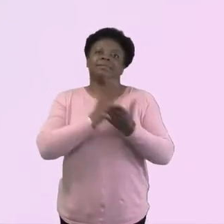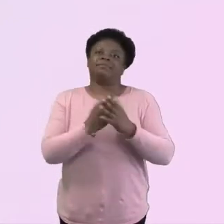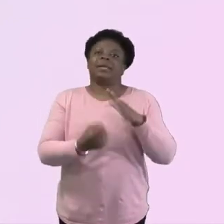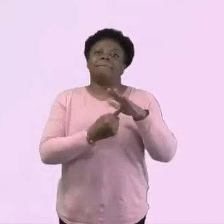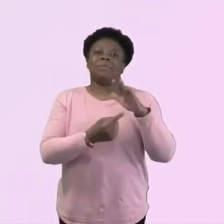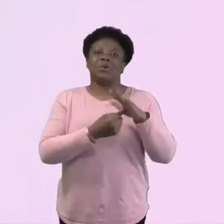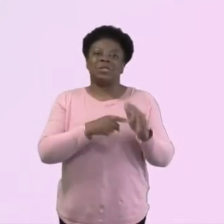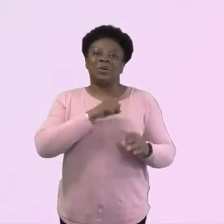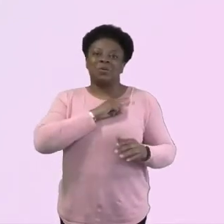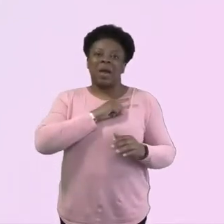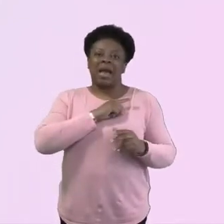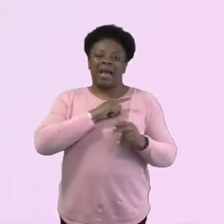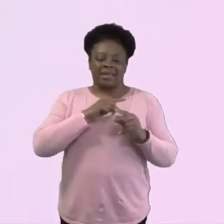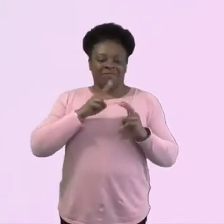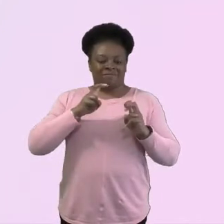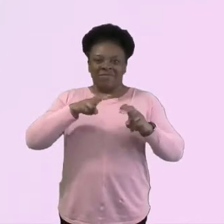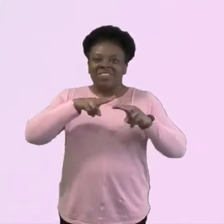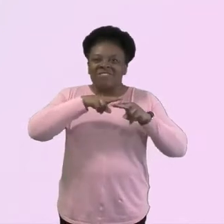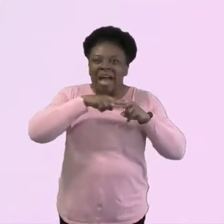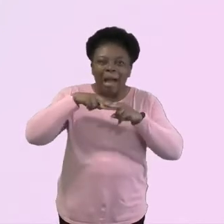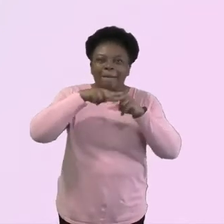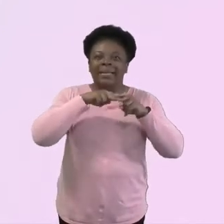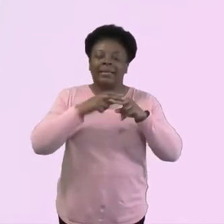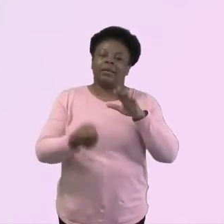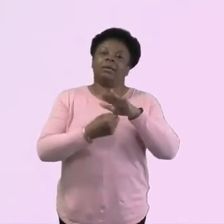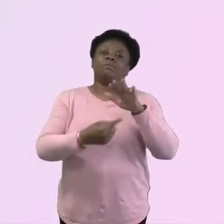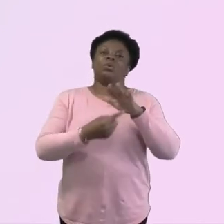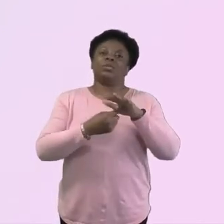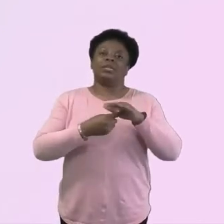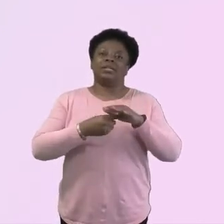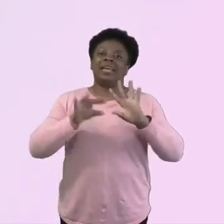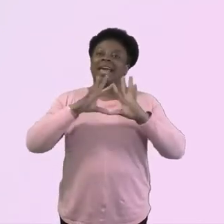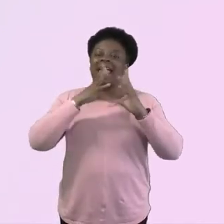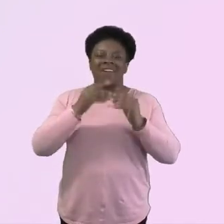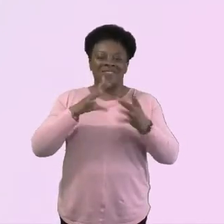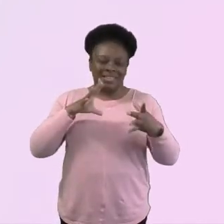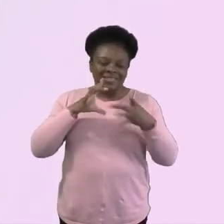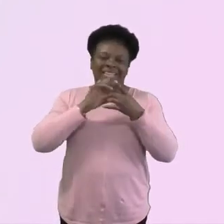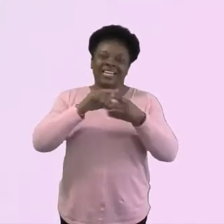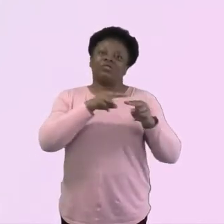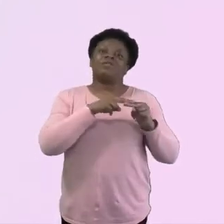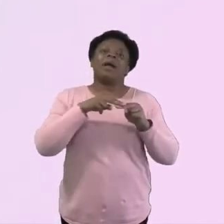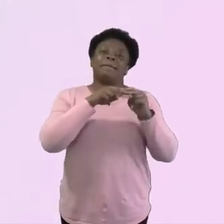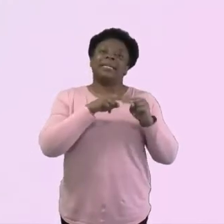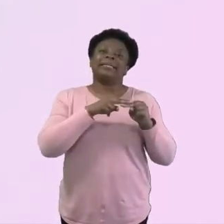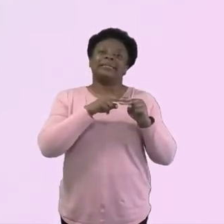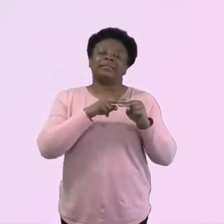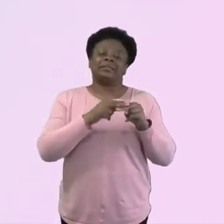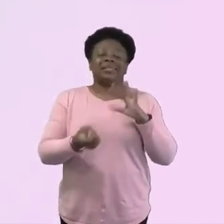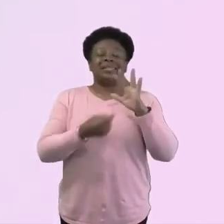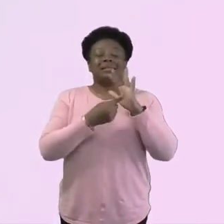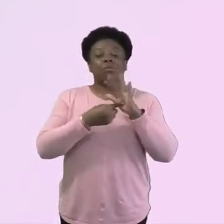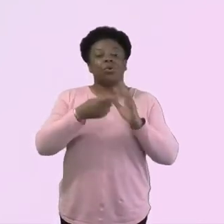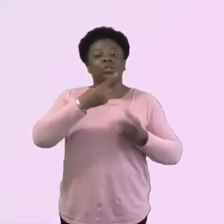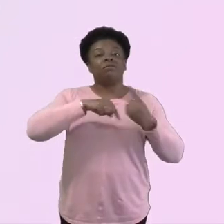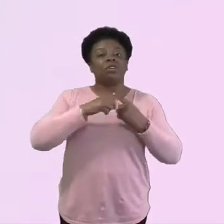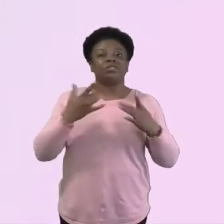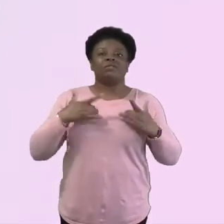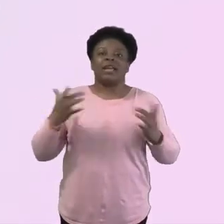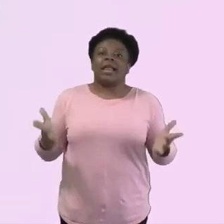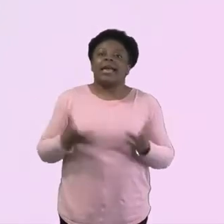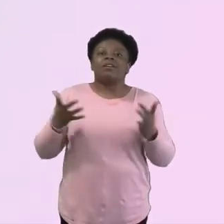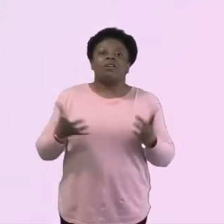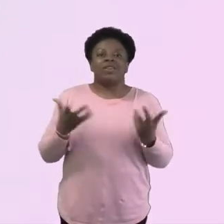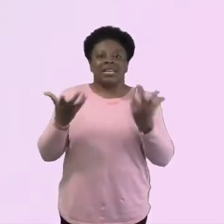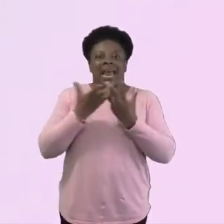family, you know. So it's really, really important to hear that and to be encouraged for us to be able to just move forth